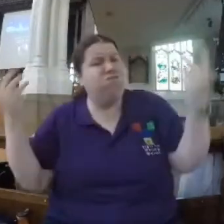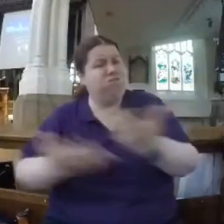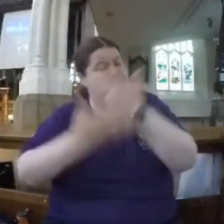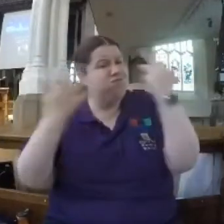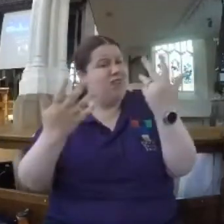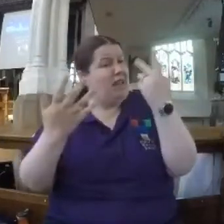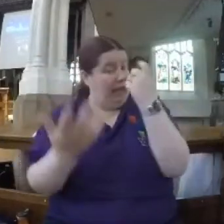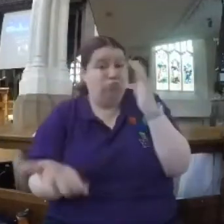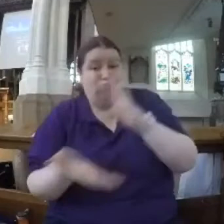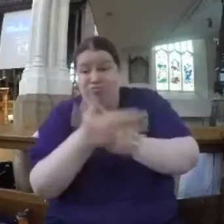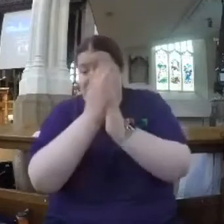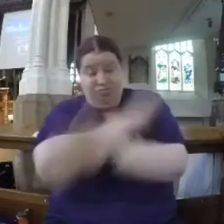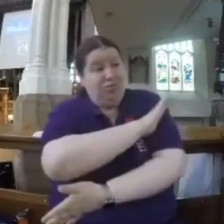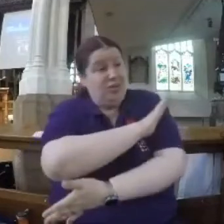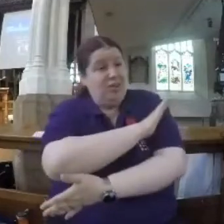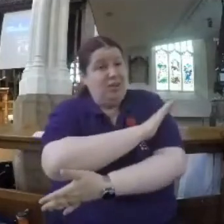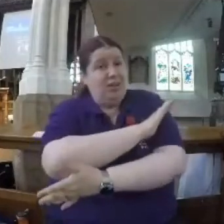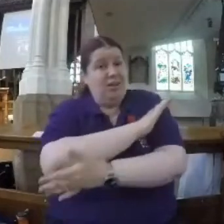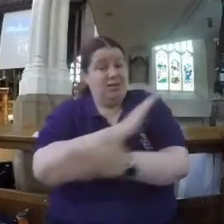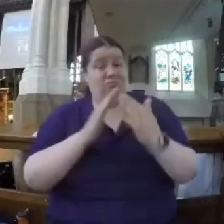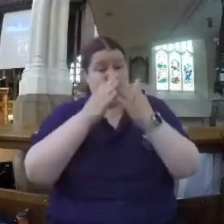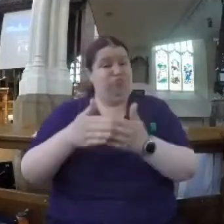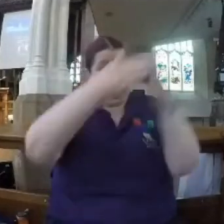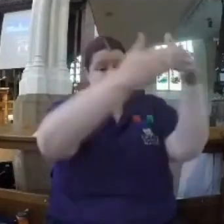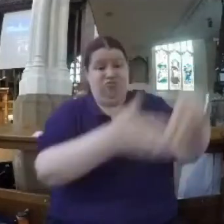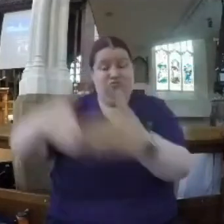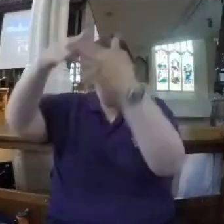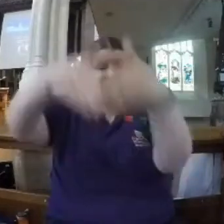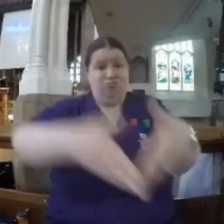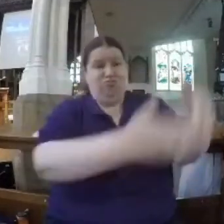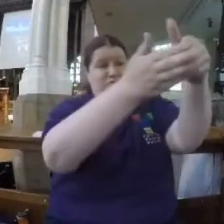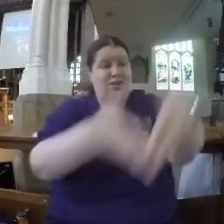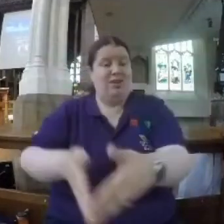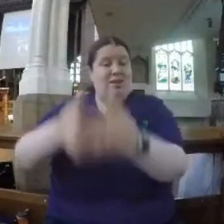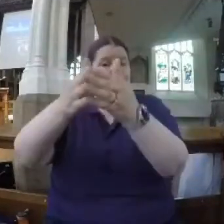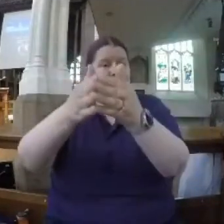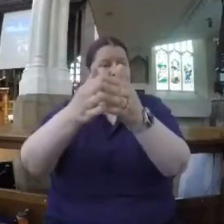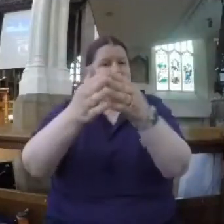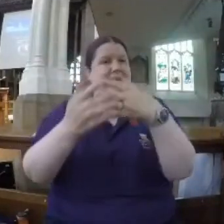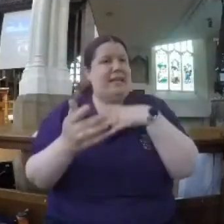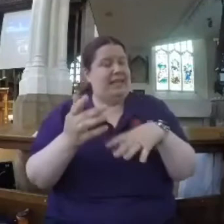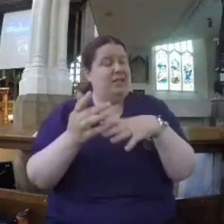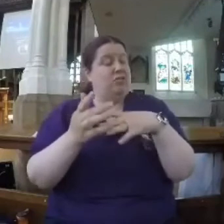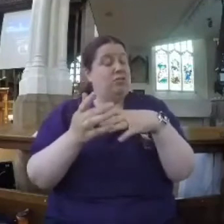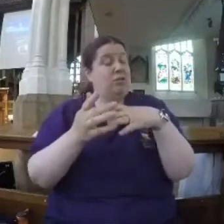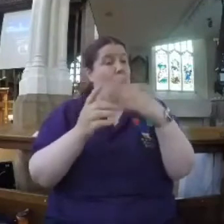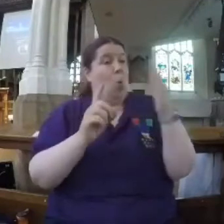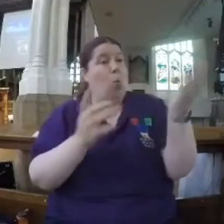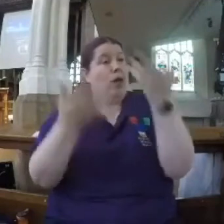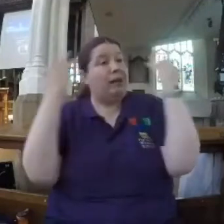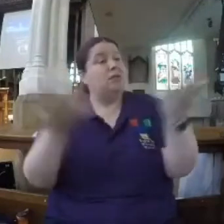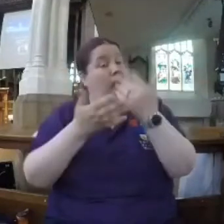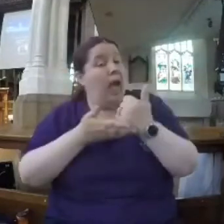They can be devastating and send ships to and fro. But for a ship to sail well, it requires wind under control.